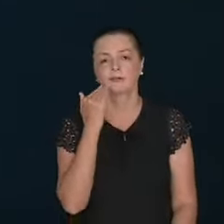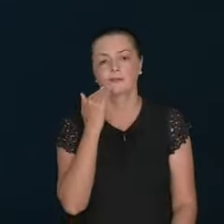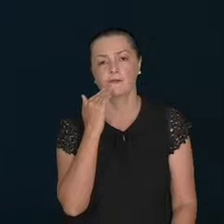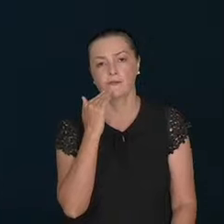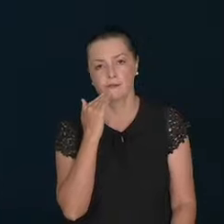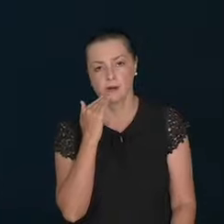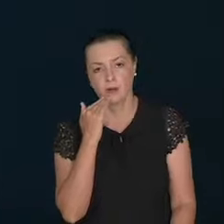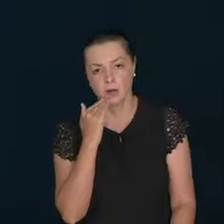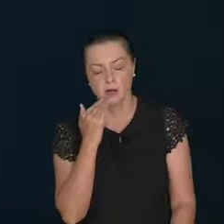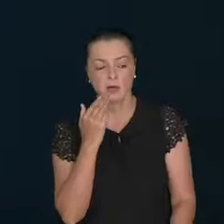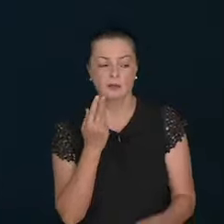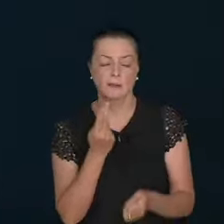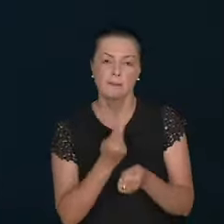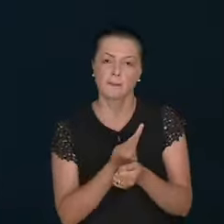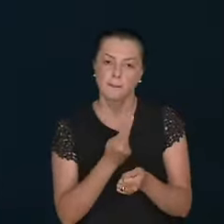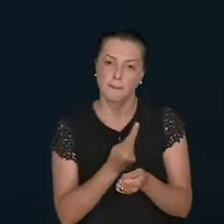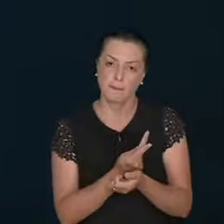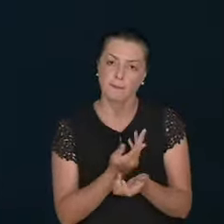Flaws.